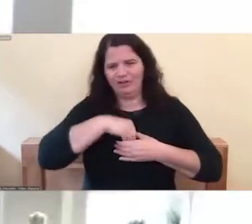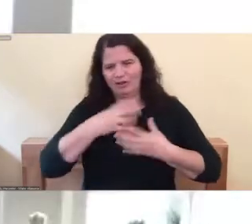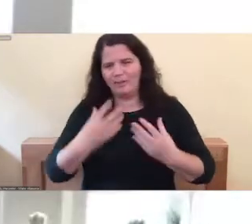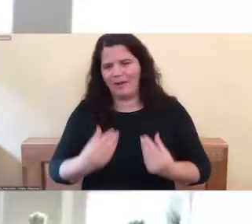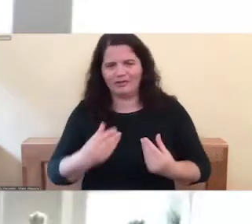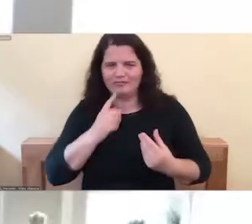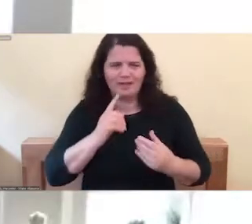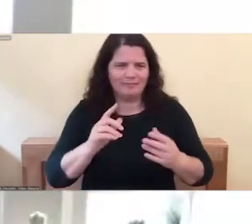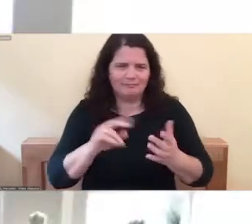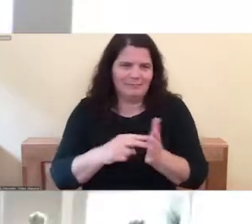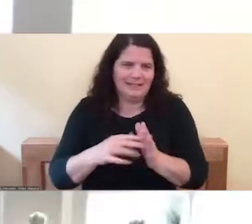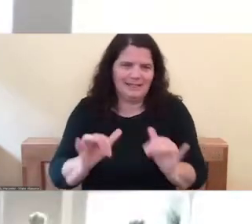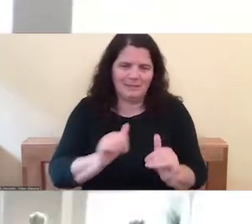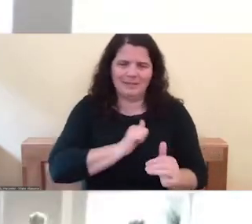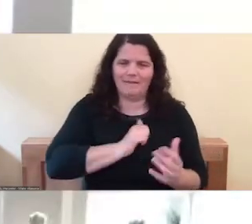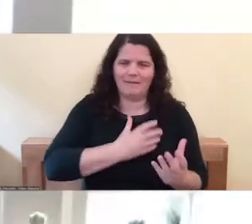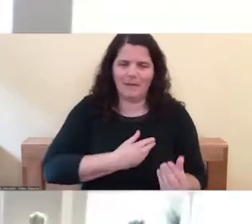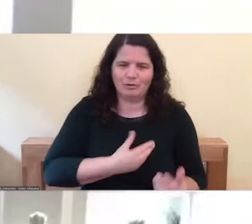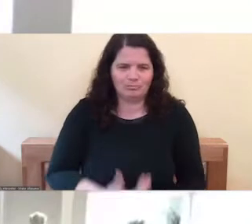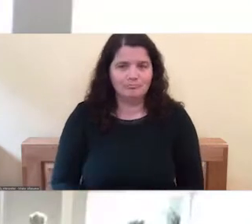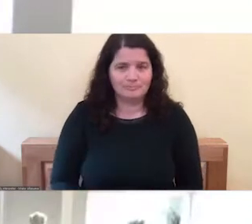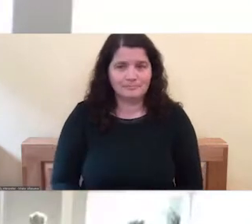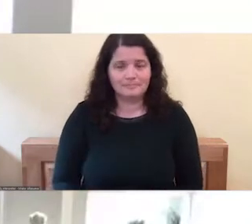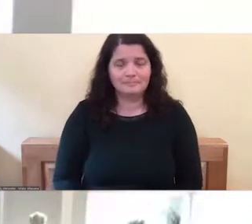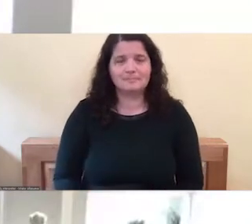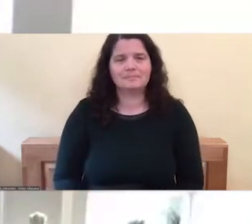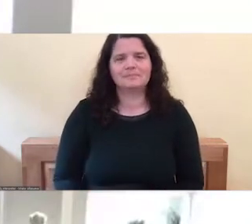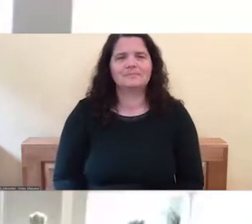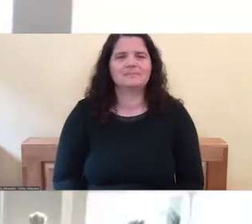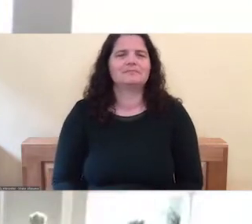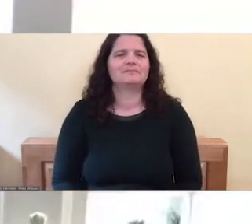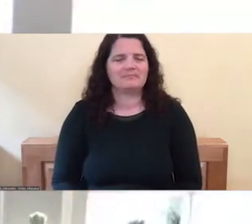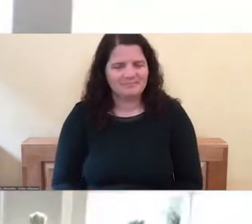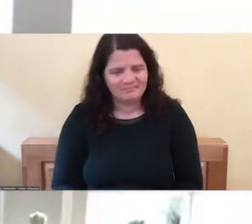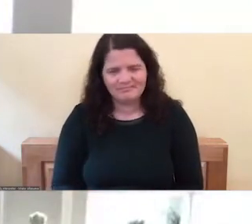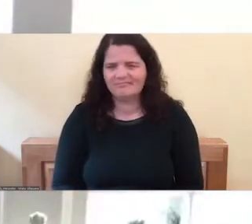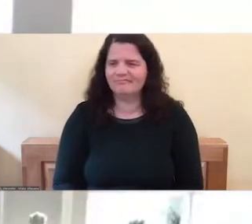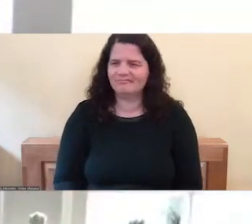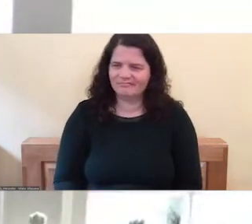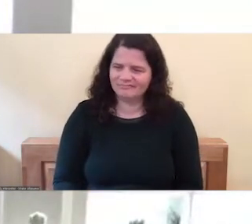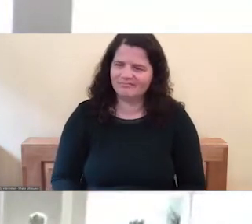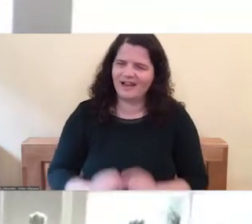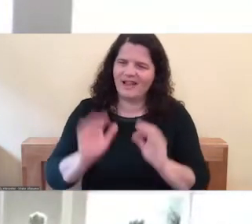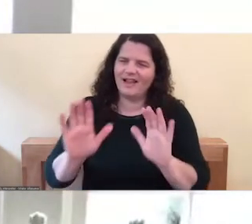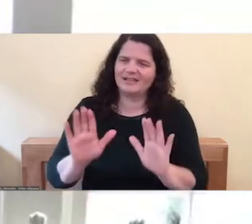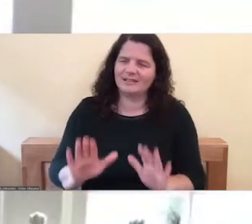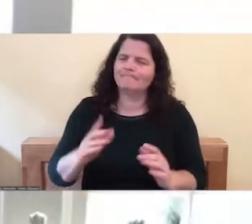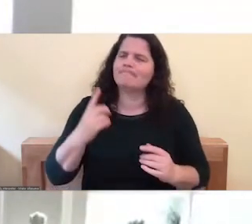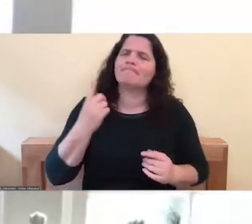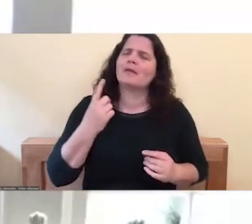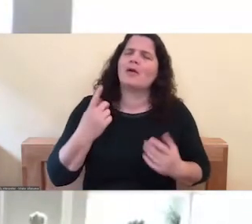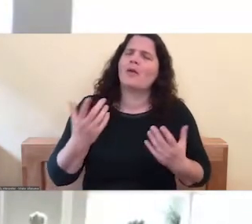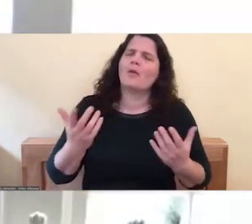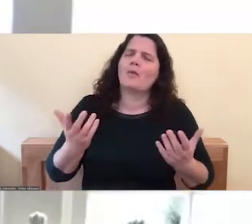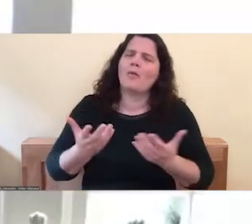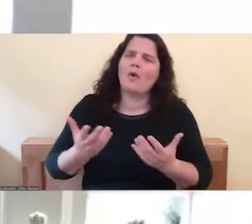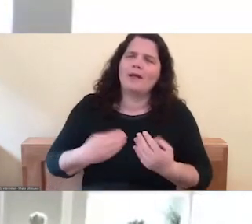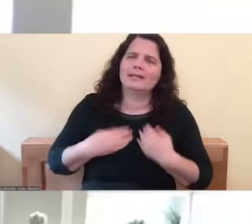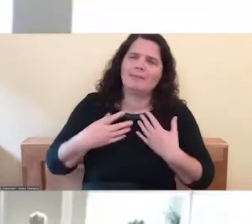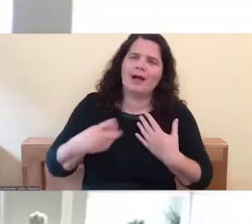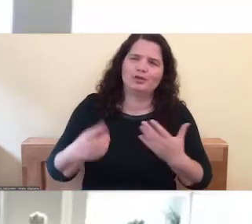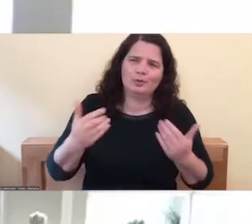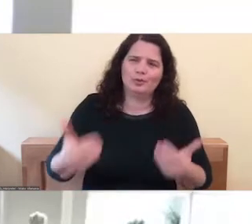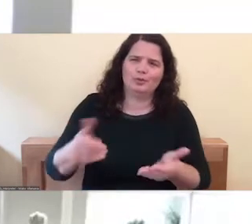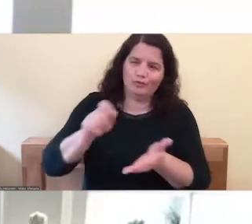Yeah. Excellent. You know, what inspired you to write a book about fierce self